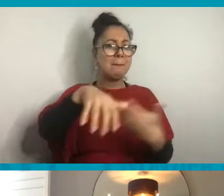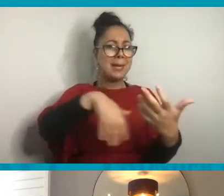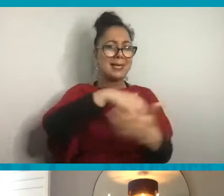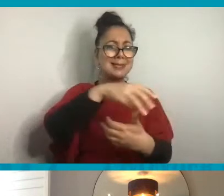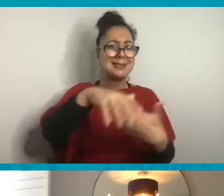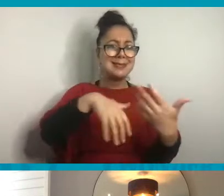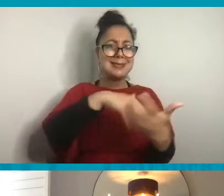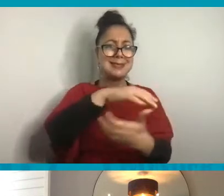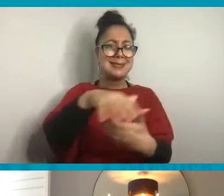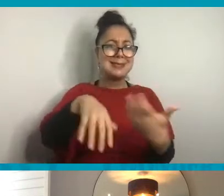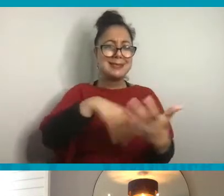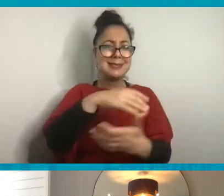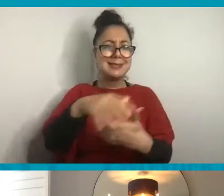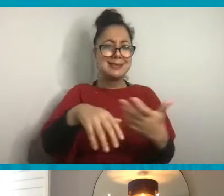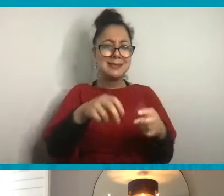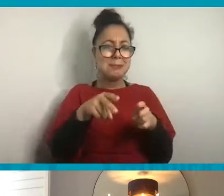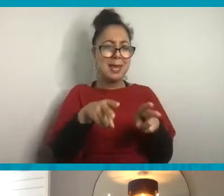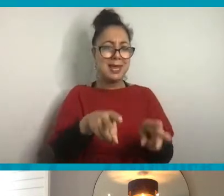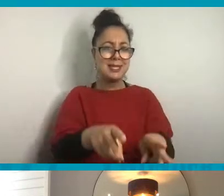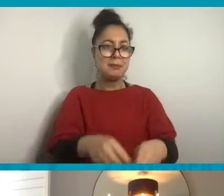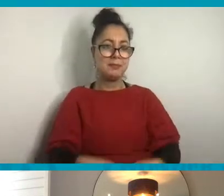So last few moments.